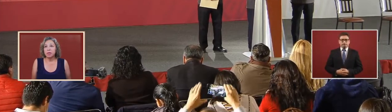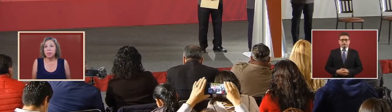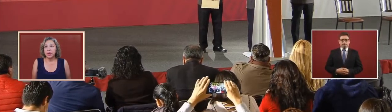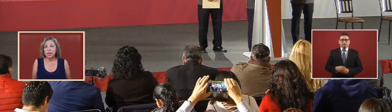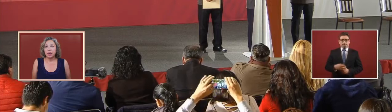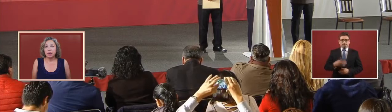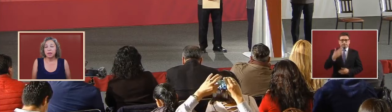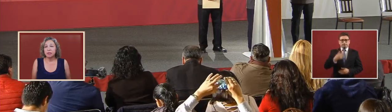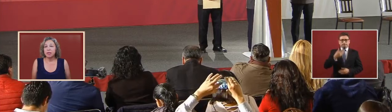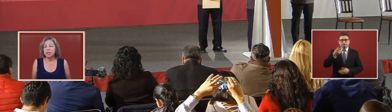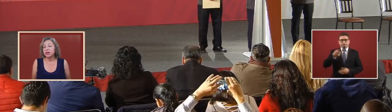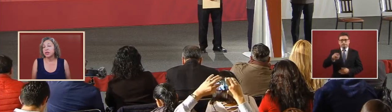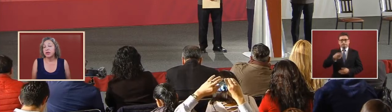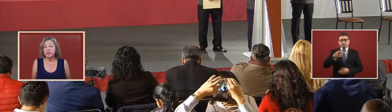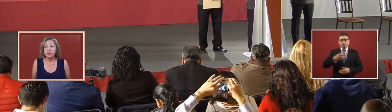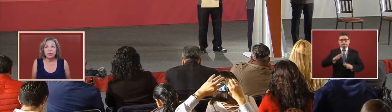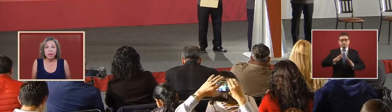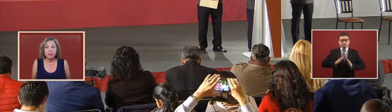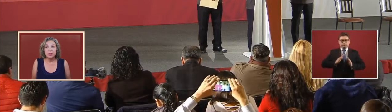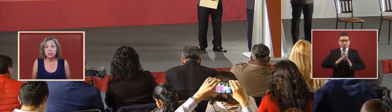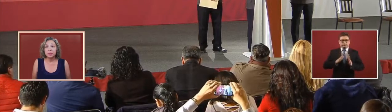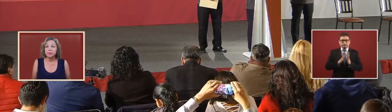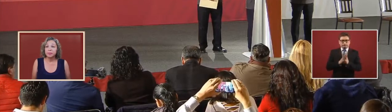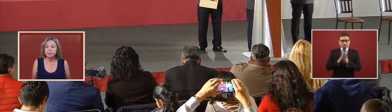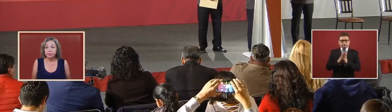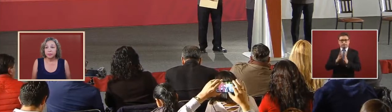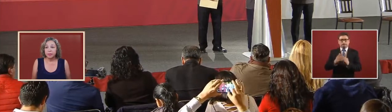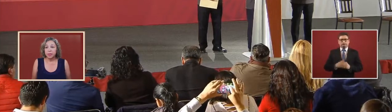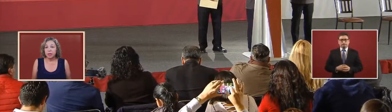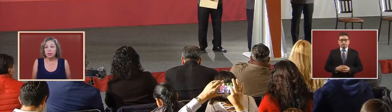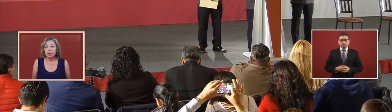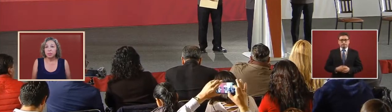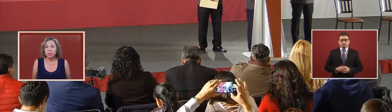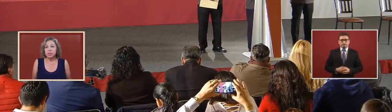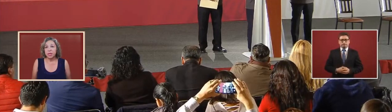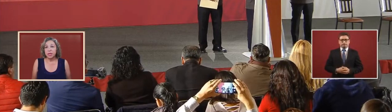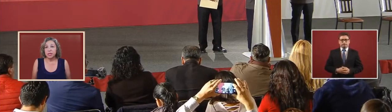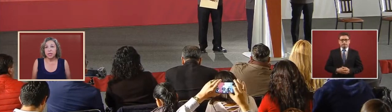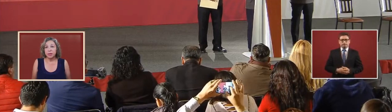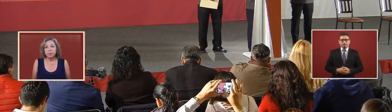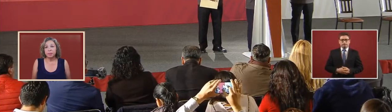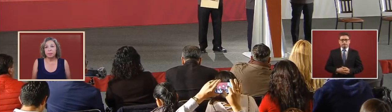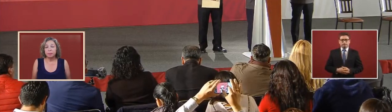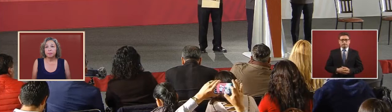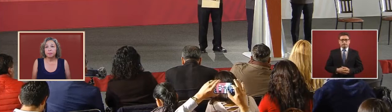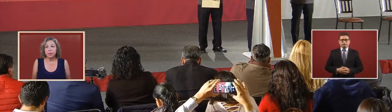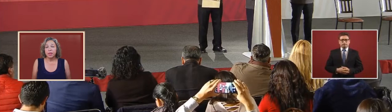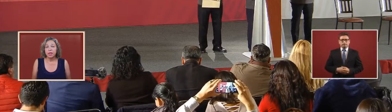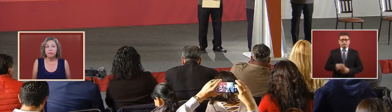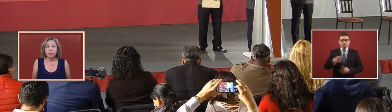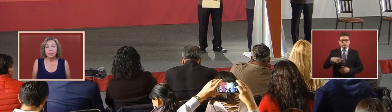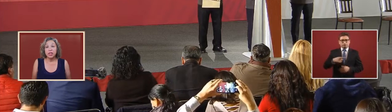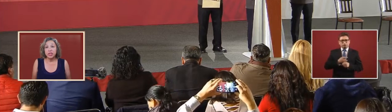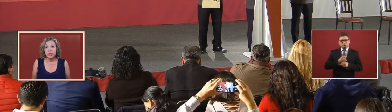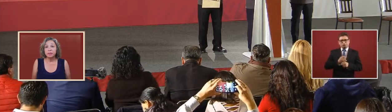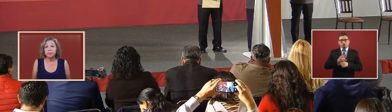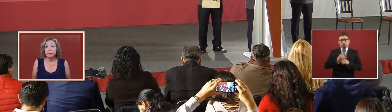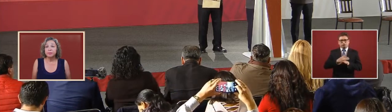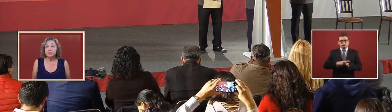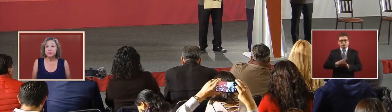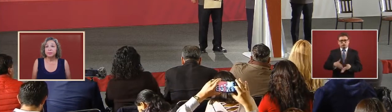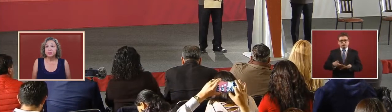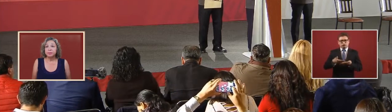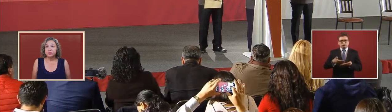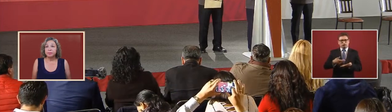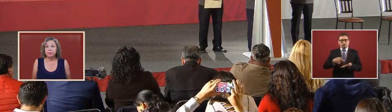participating the secretary of defense they're presenting information information